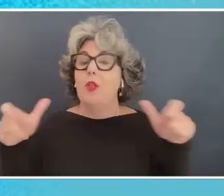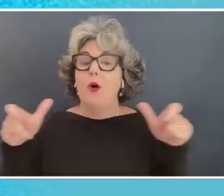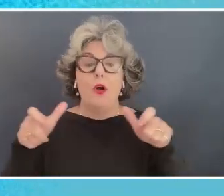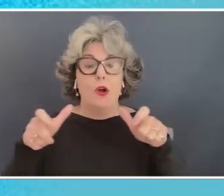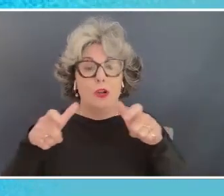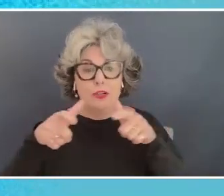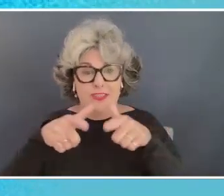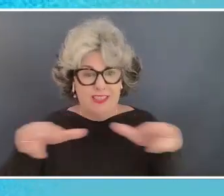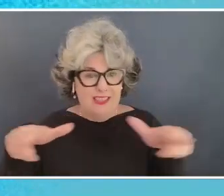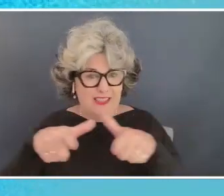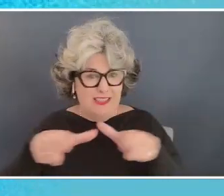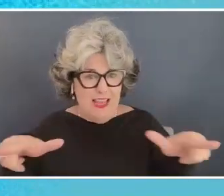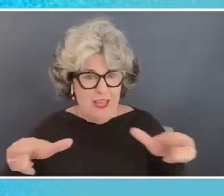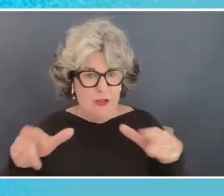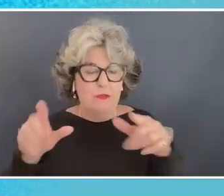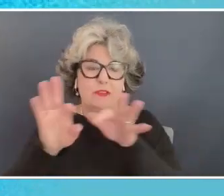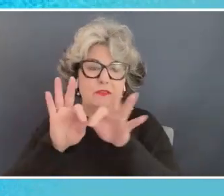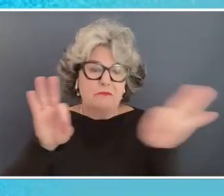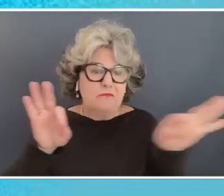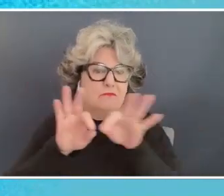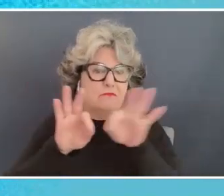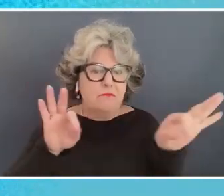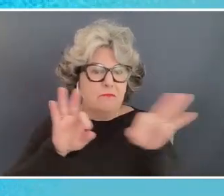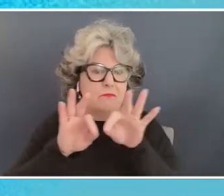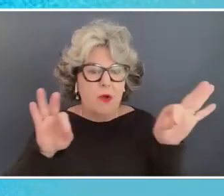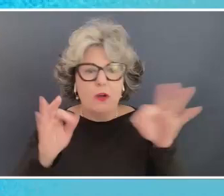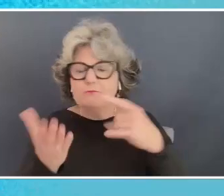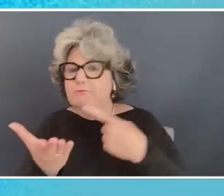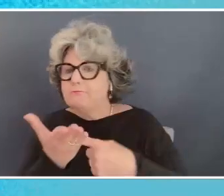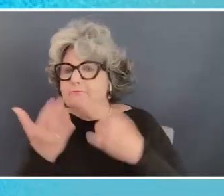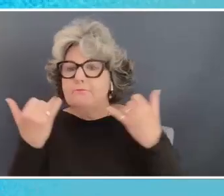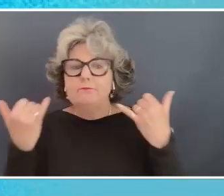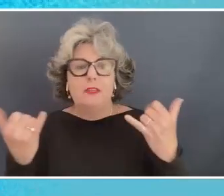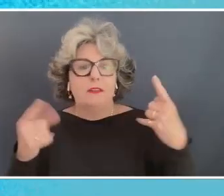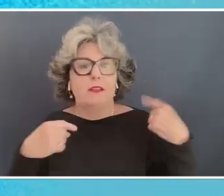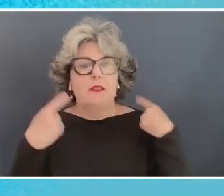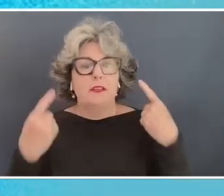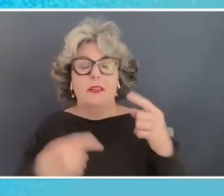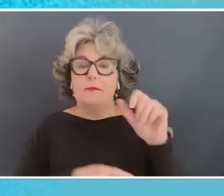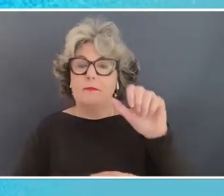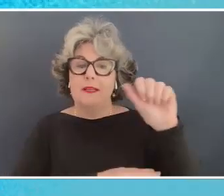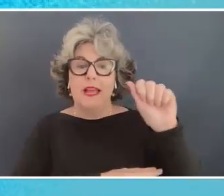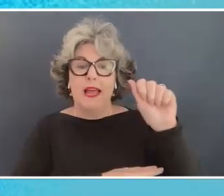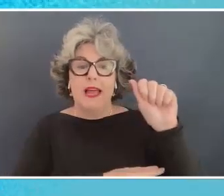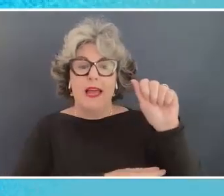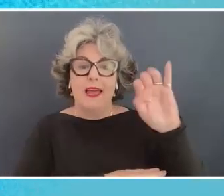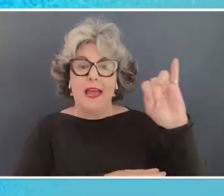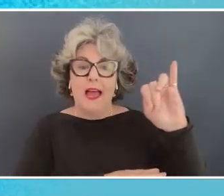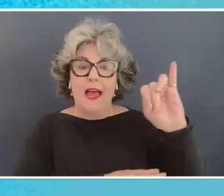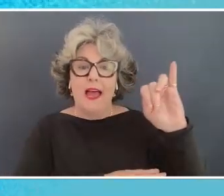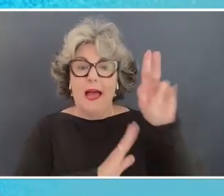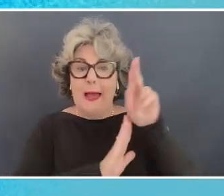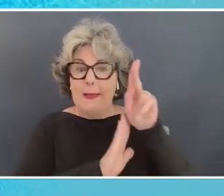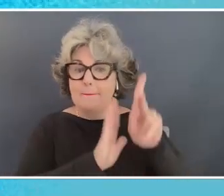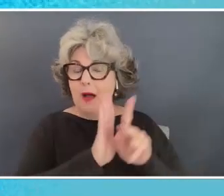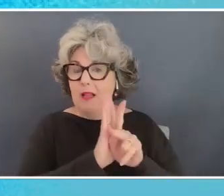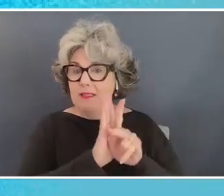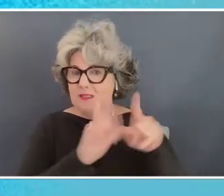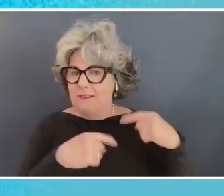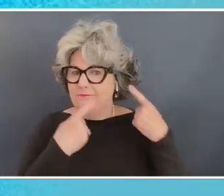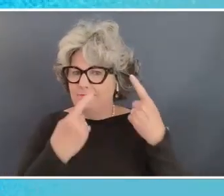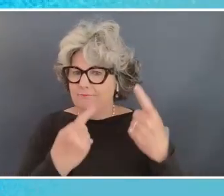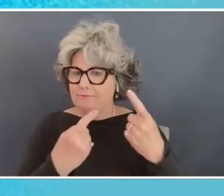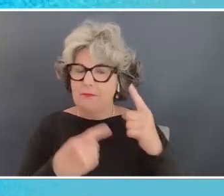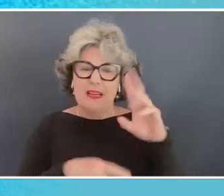lot of a lot of talk these days I've been doing artificial intelligence policy for about six years now I